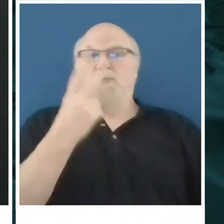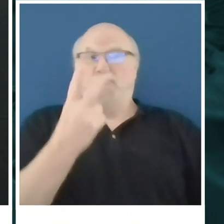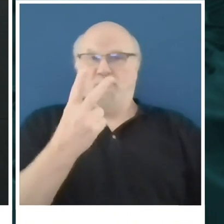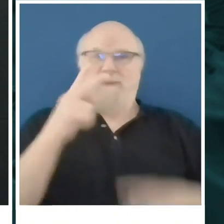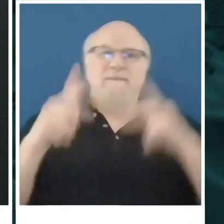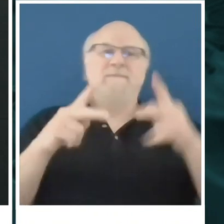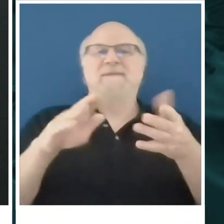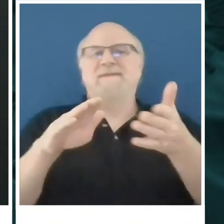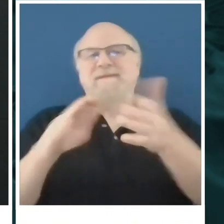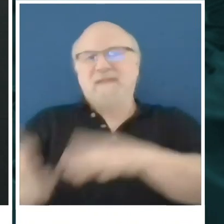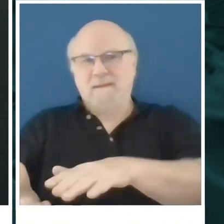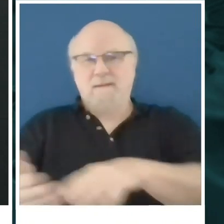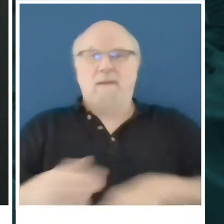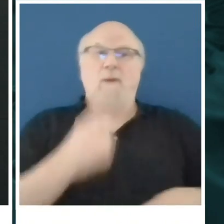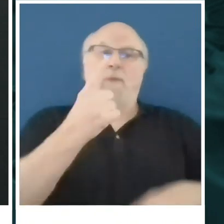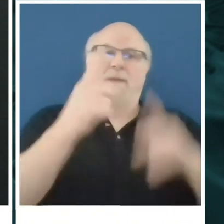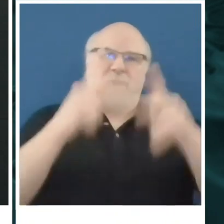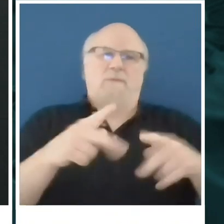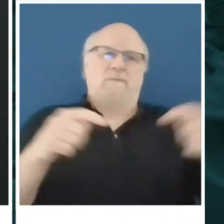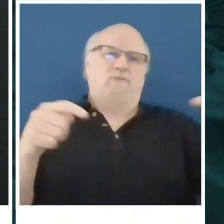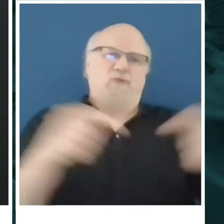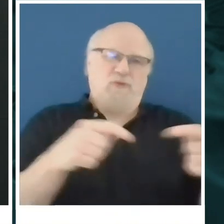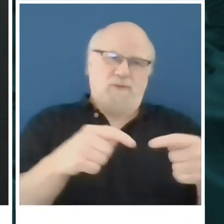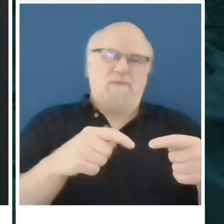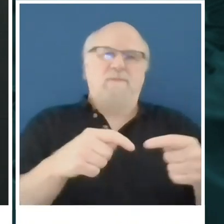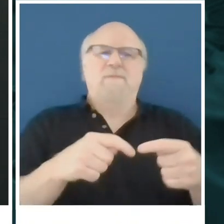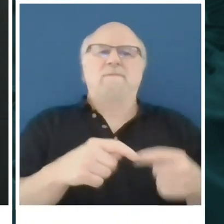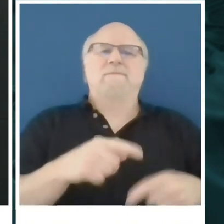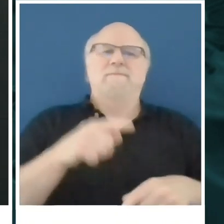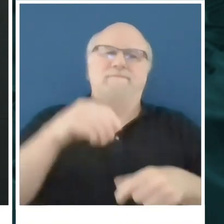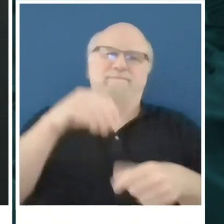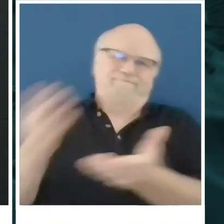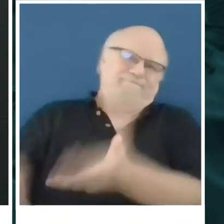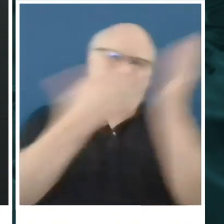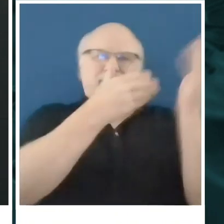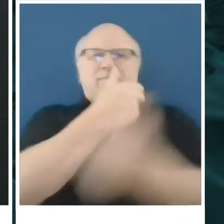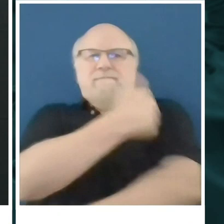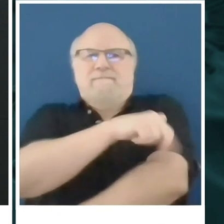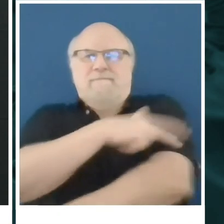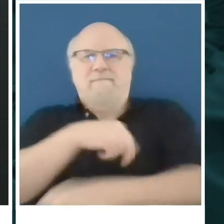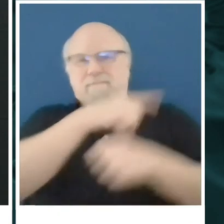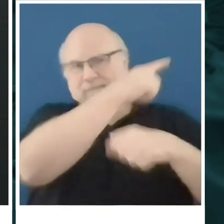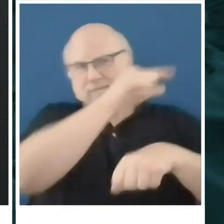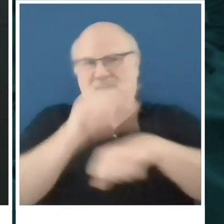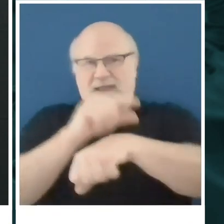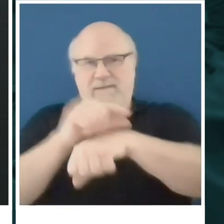UF Health in Gainesville to the burn unit sustained over 40% of their body.